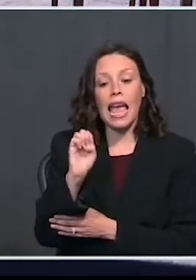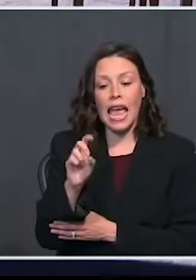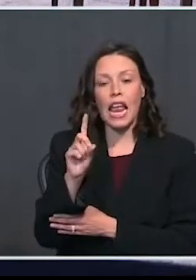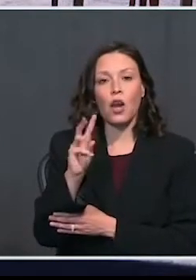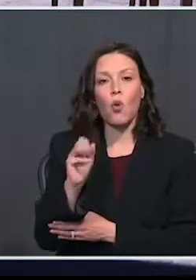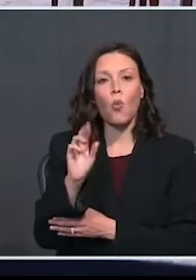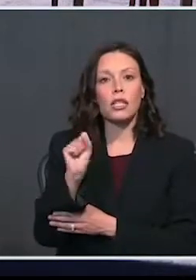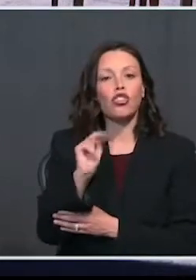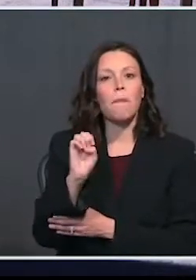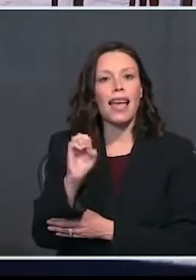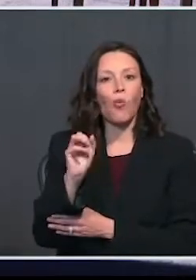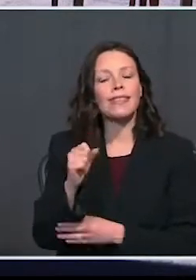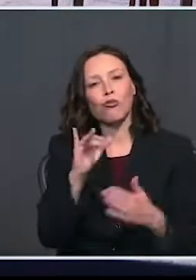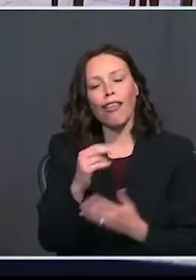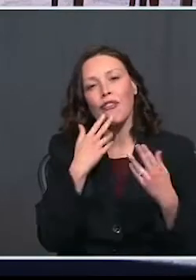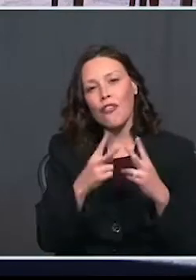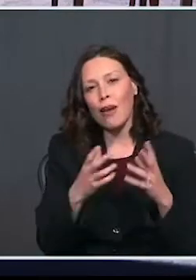Bell.